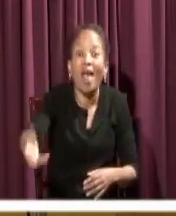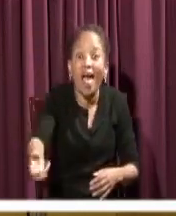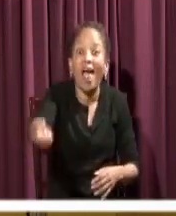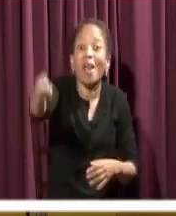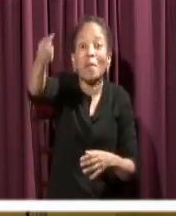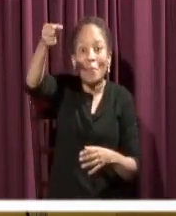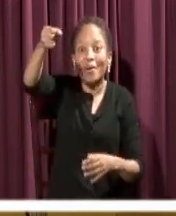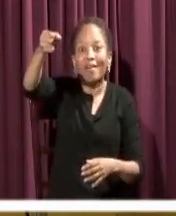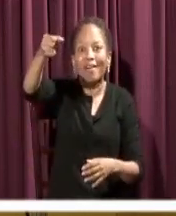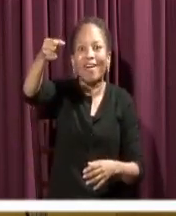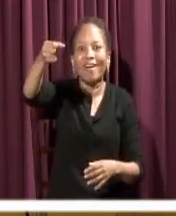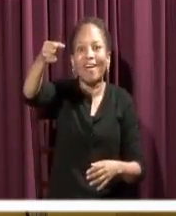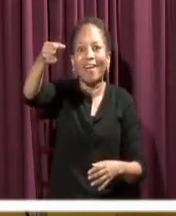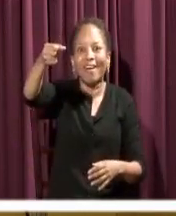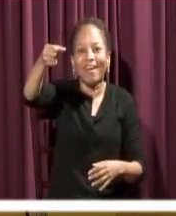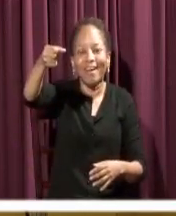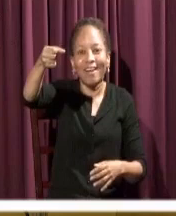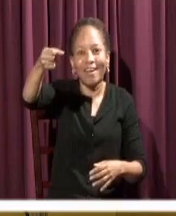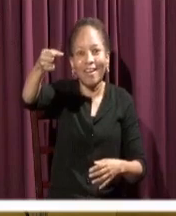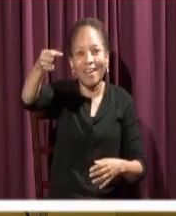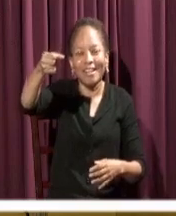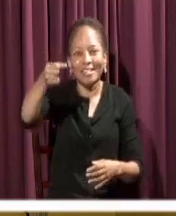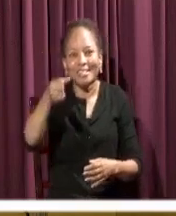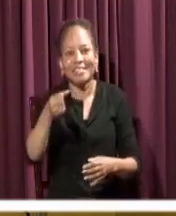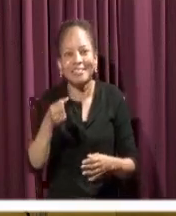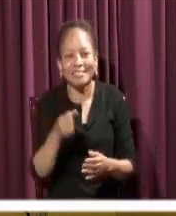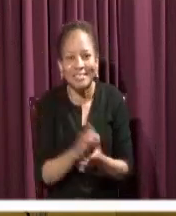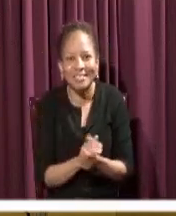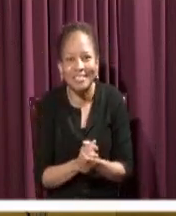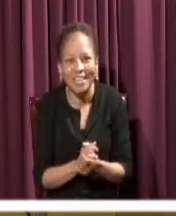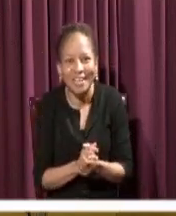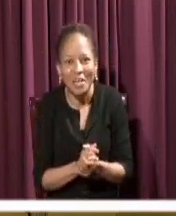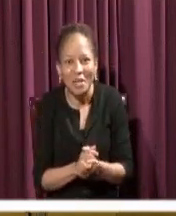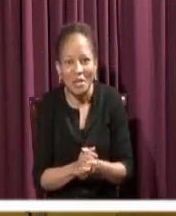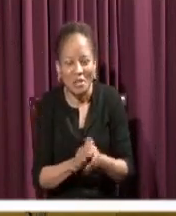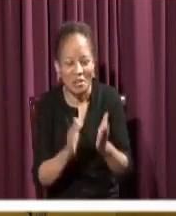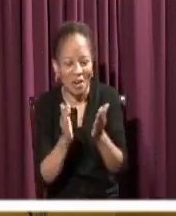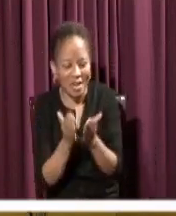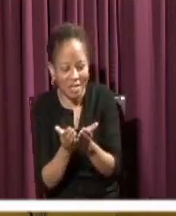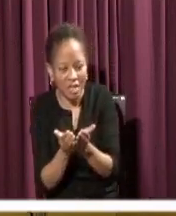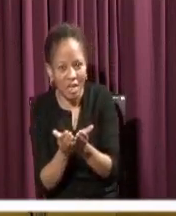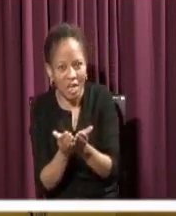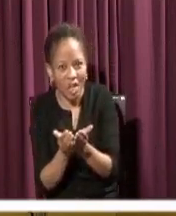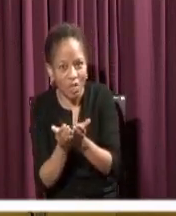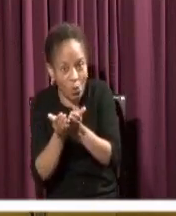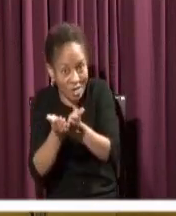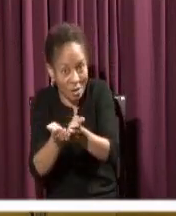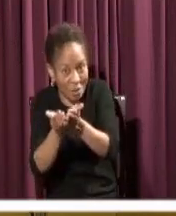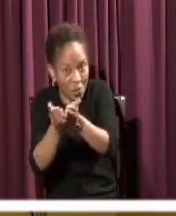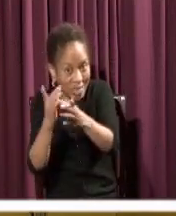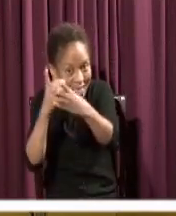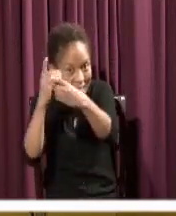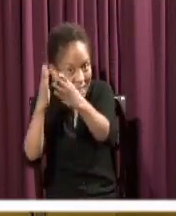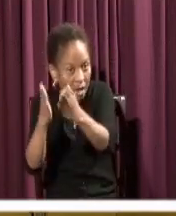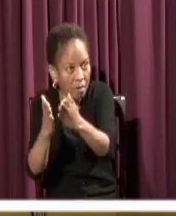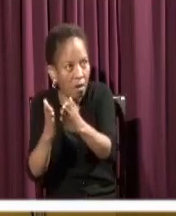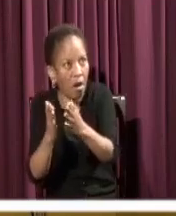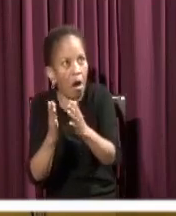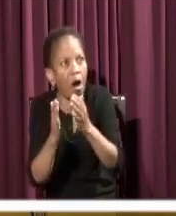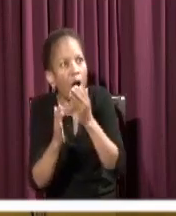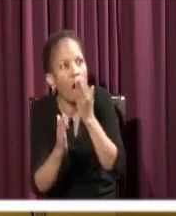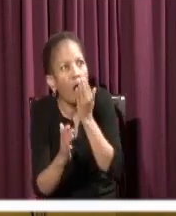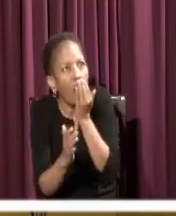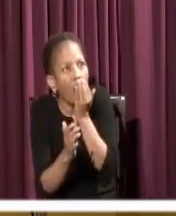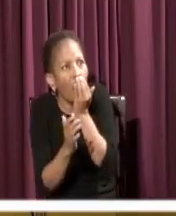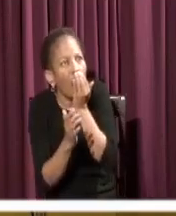And at the end of the day, the men in the boat, they bowed and they worshipped him and said, Truly you are the Son of God. Because they understand the point.